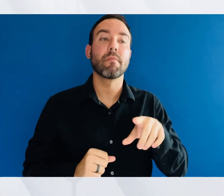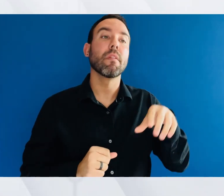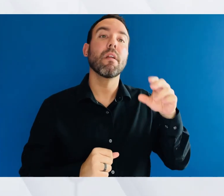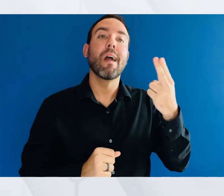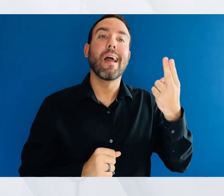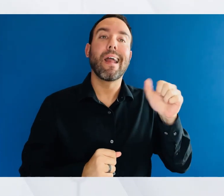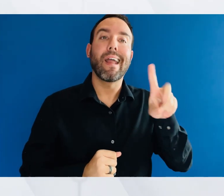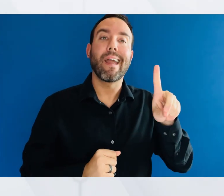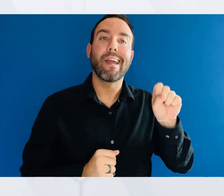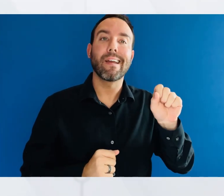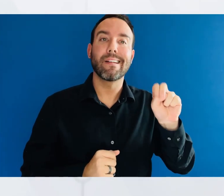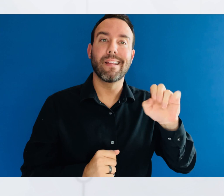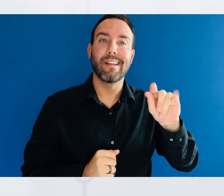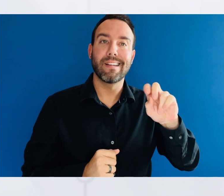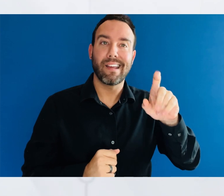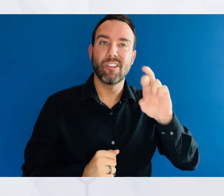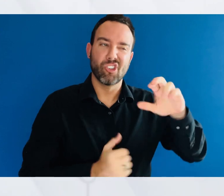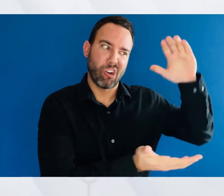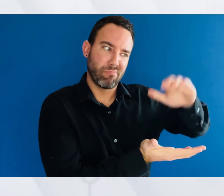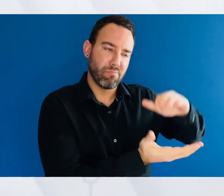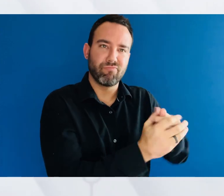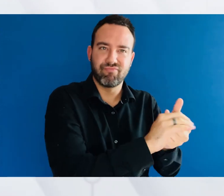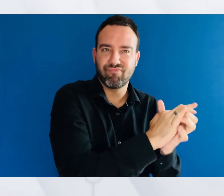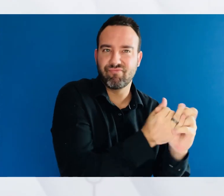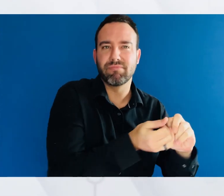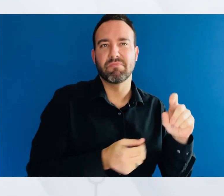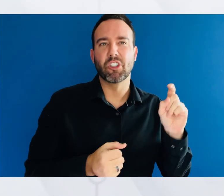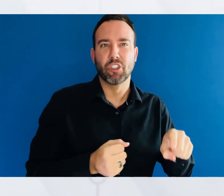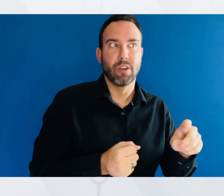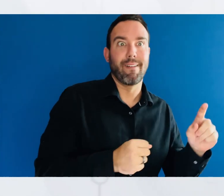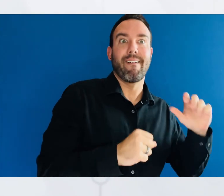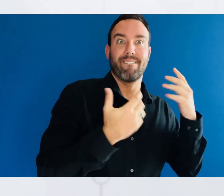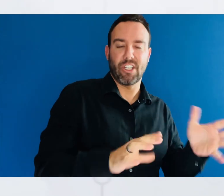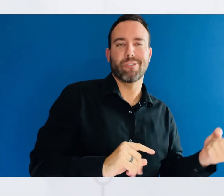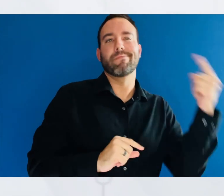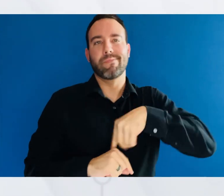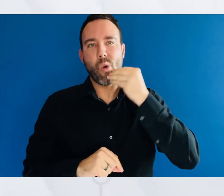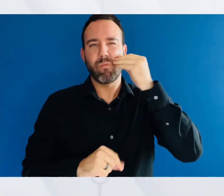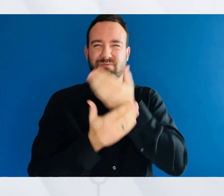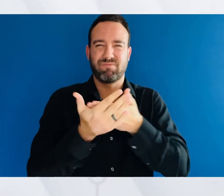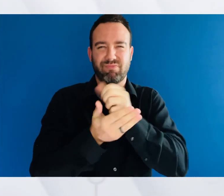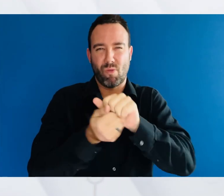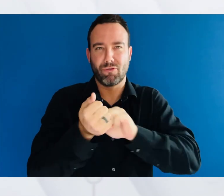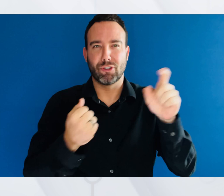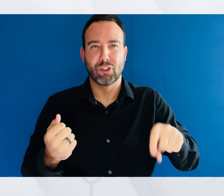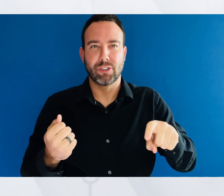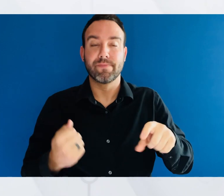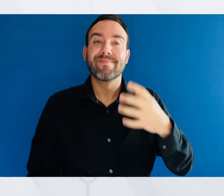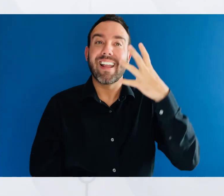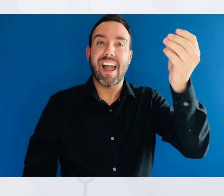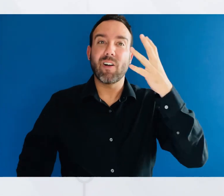sanitizer at your coop, like this one, to use until you can get to a sink. Have a dedicated outdoor coop for your flock